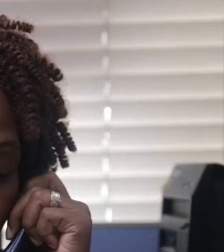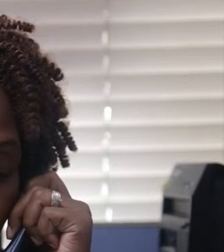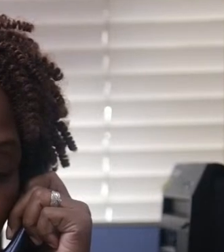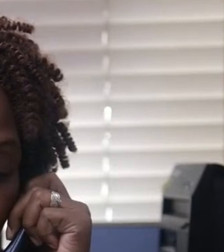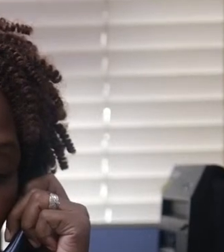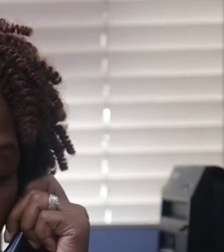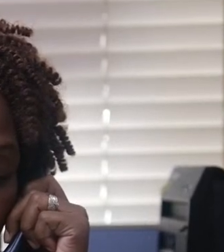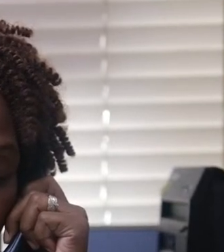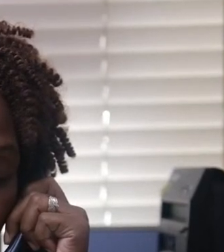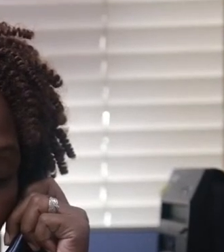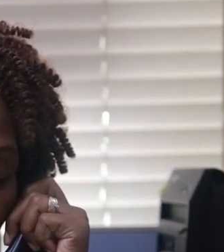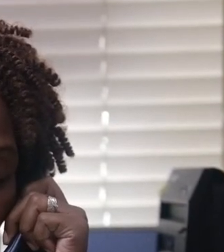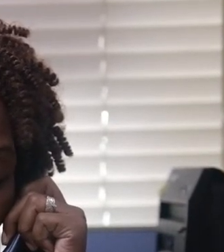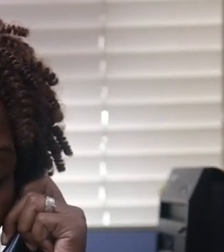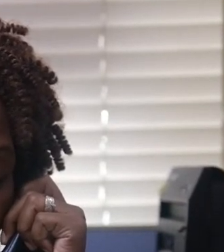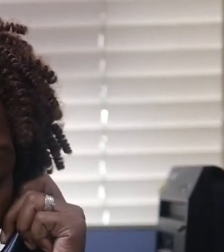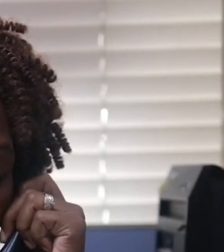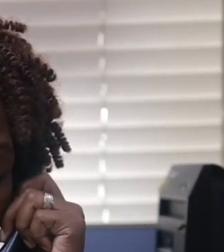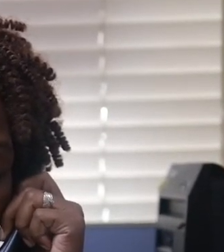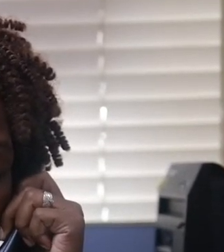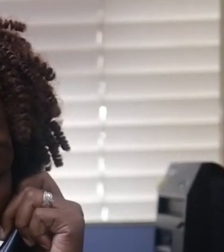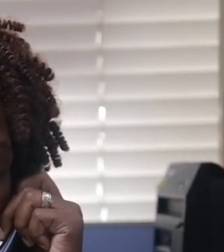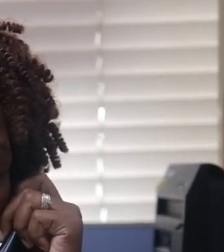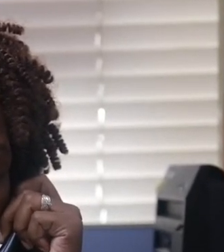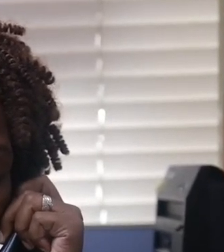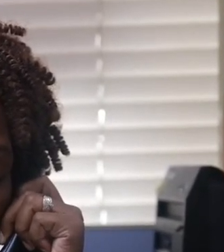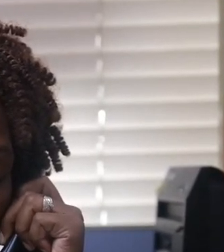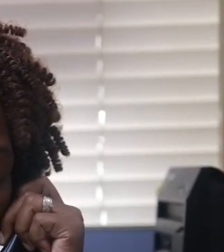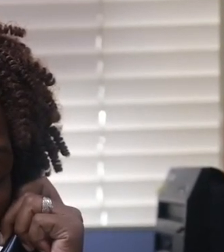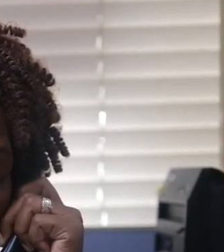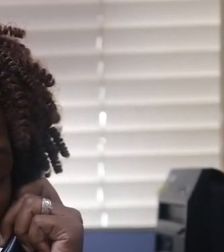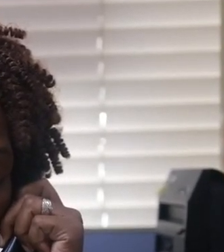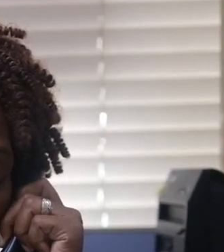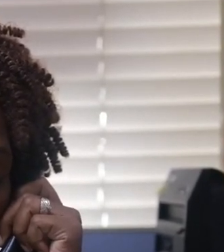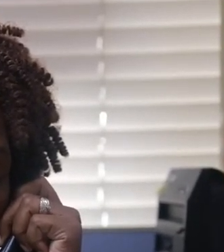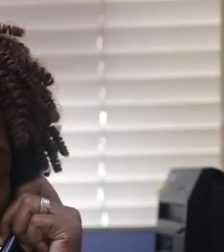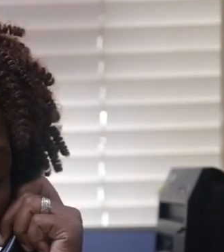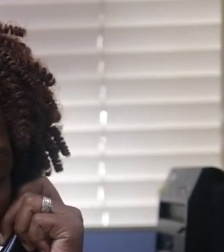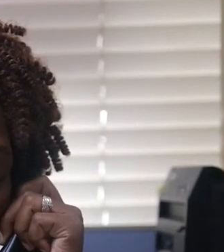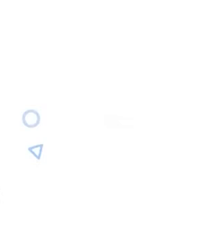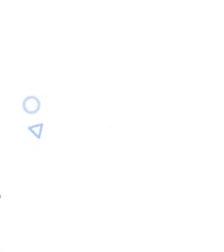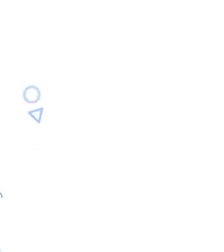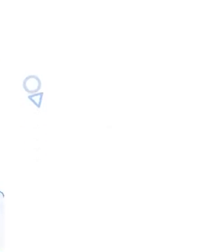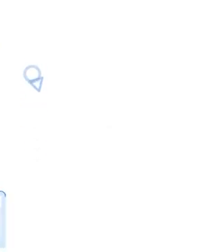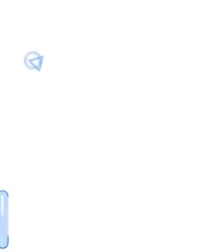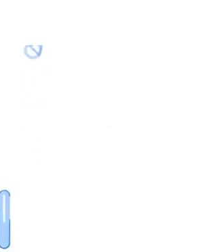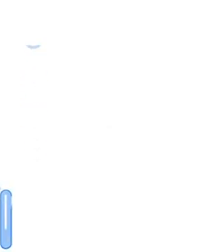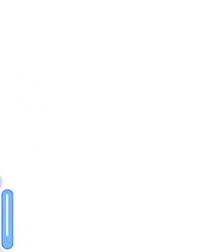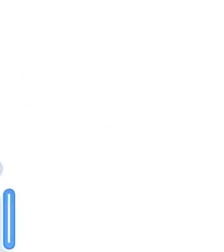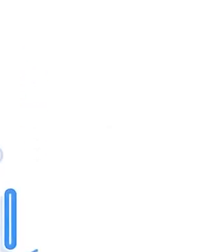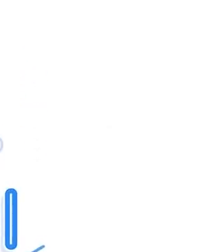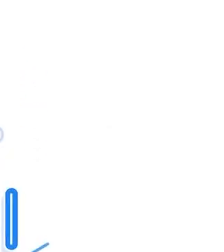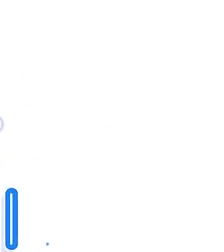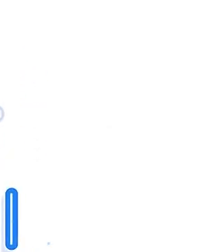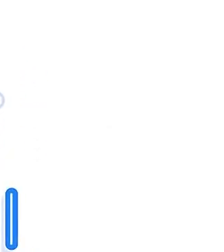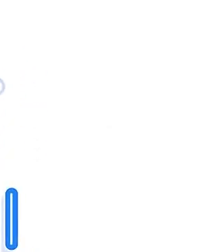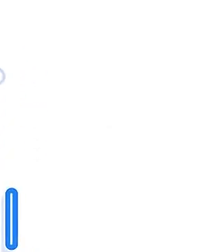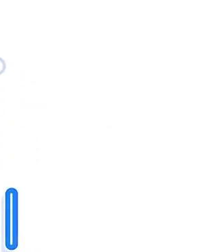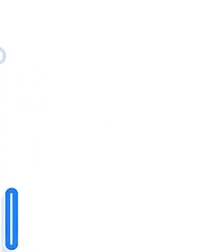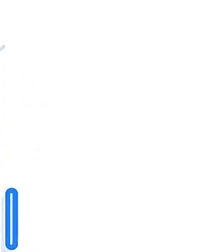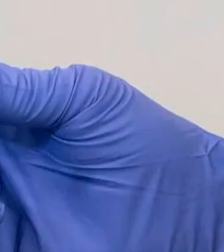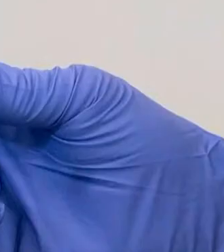information, book you at the nearest vaccination site, and register your appointment. You now have a vaccination appointment.